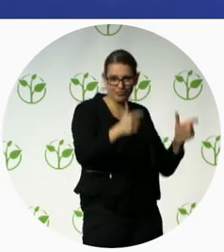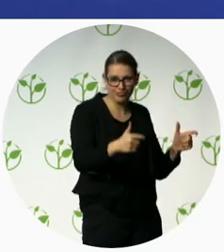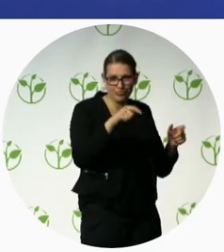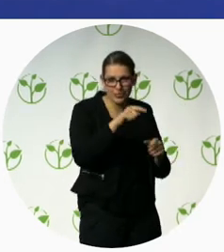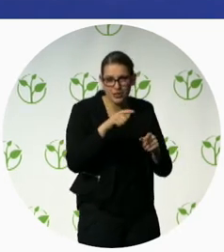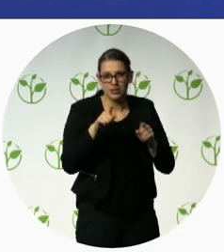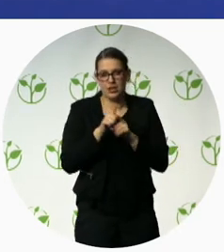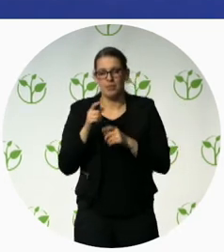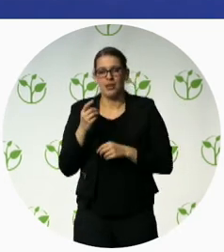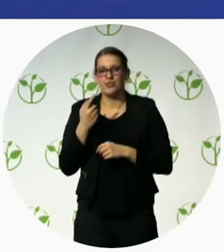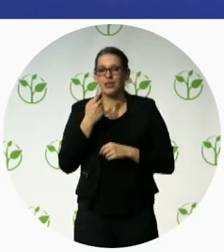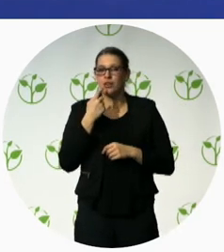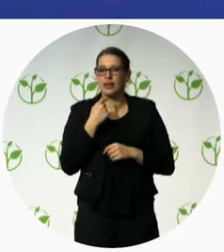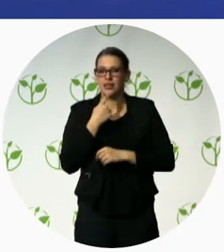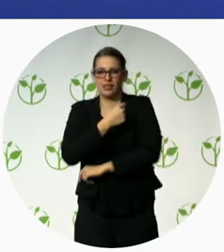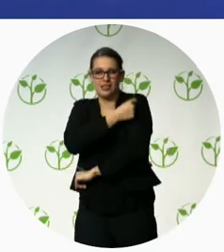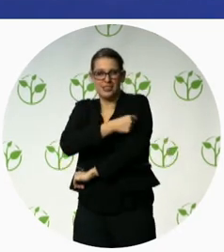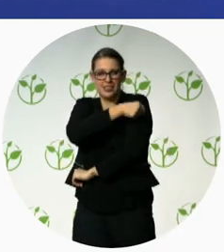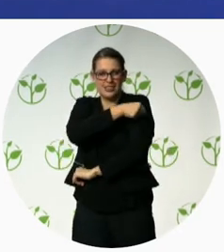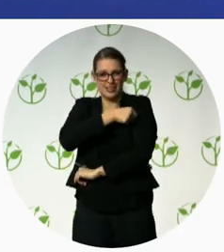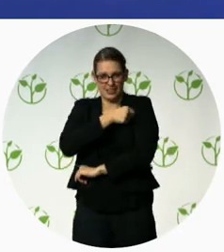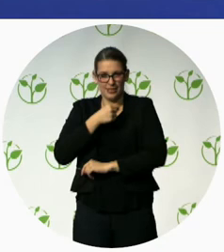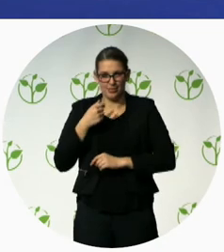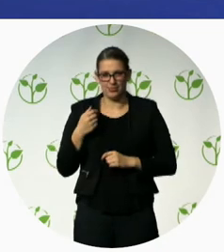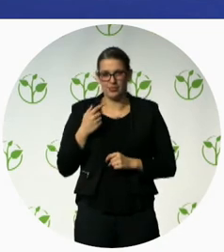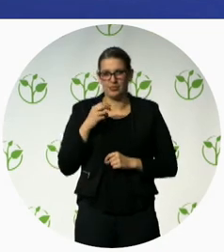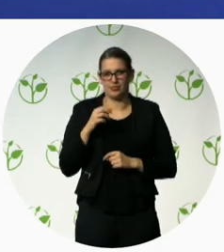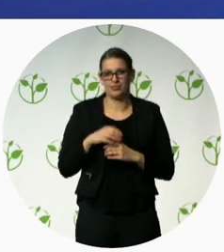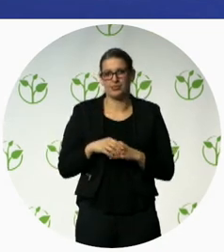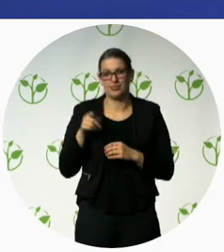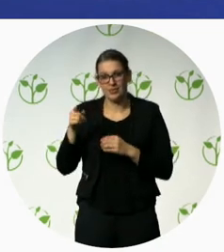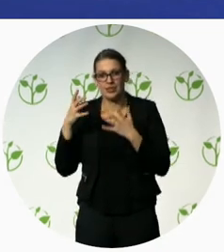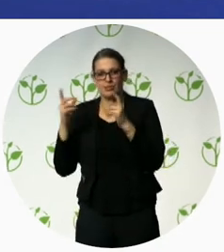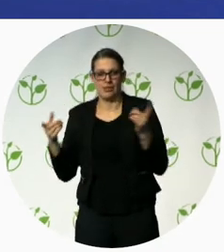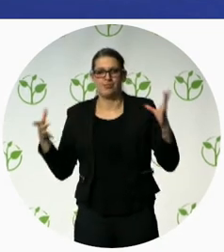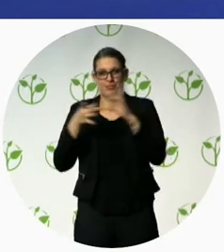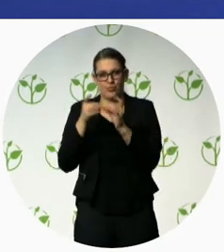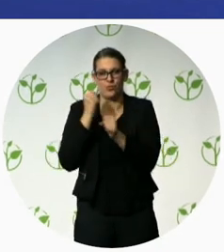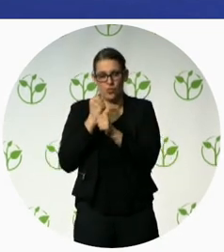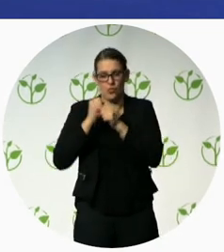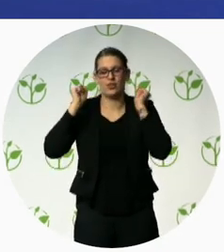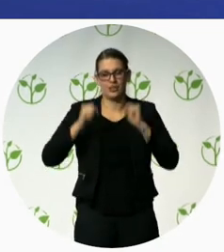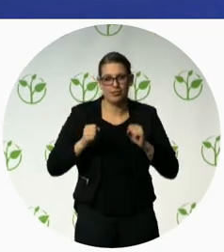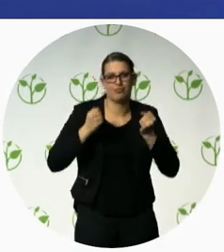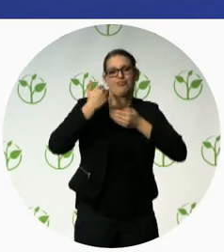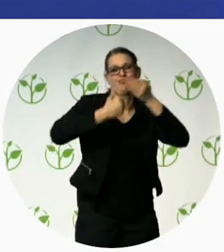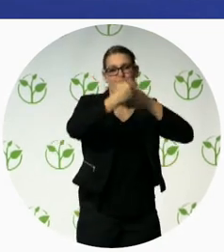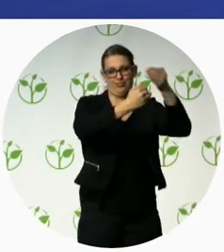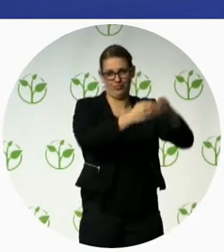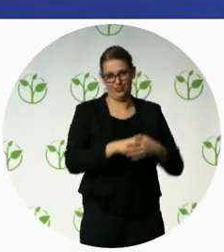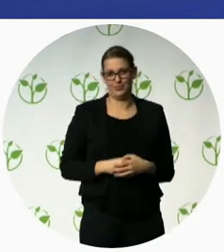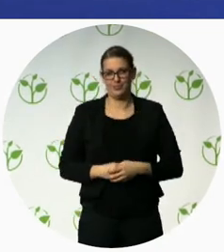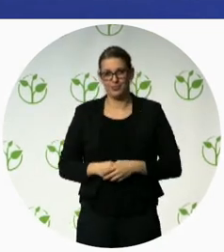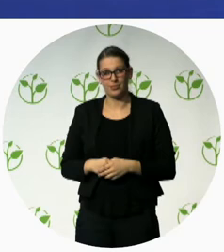But I guess what's important if another organization would like to do a similar job, well, first of all, is really to